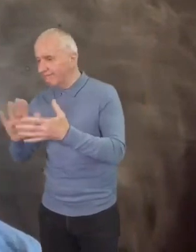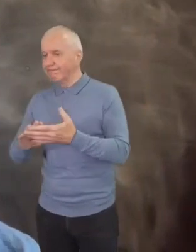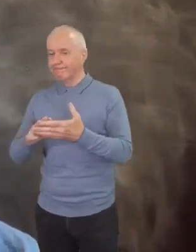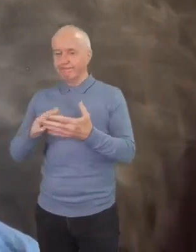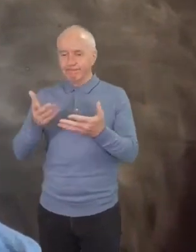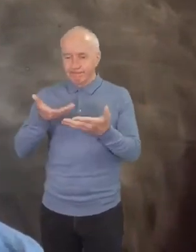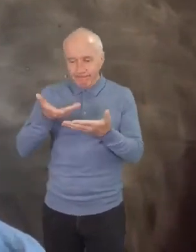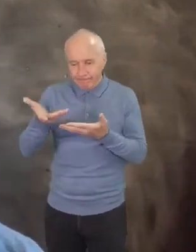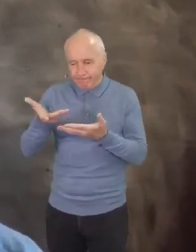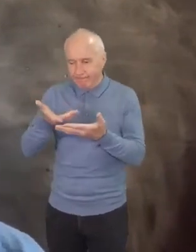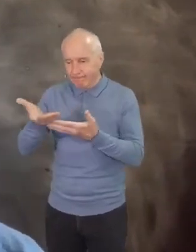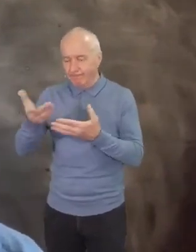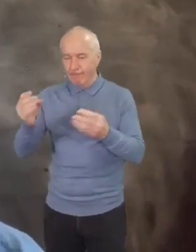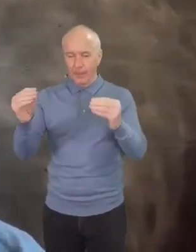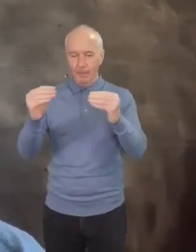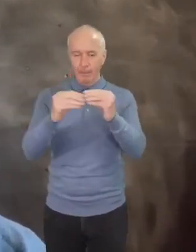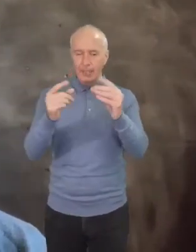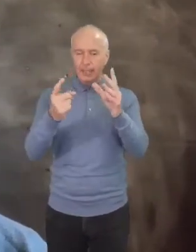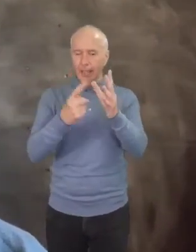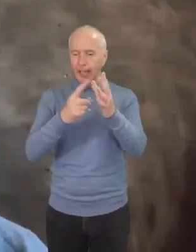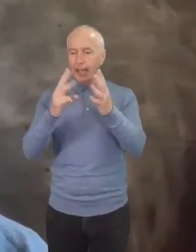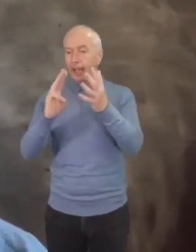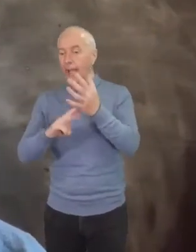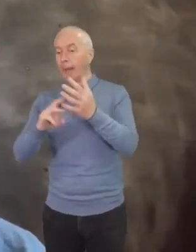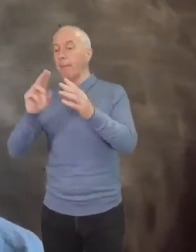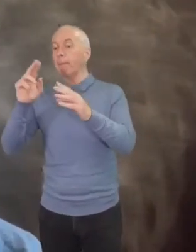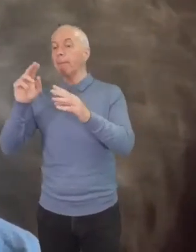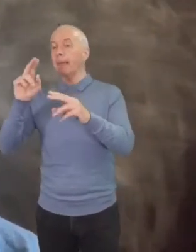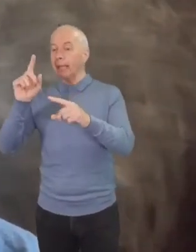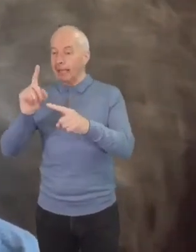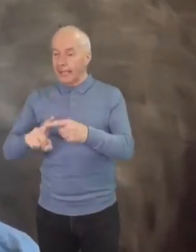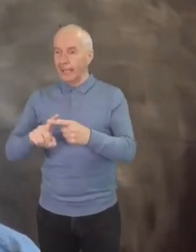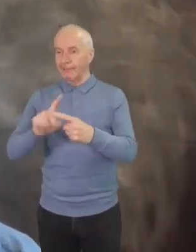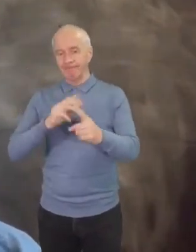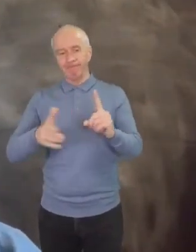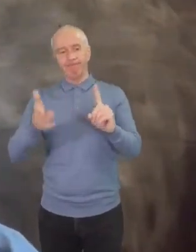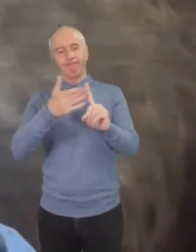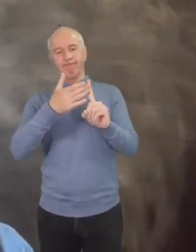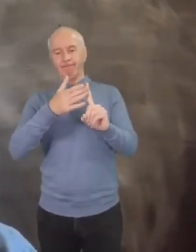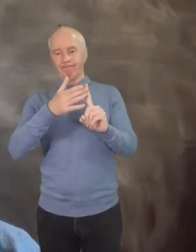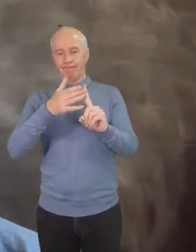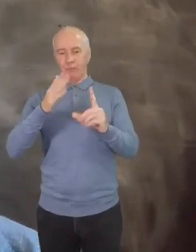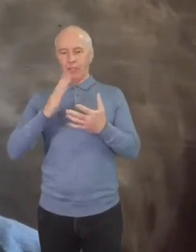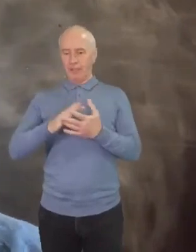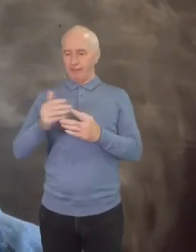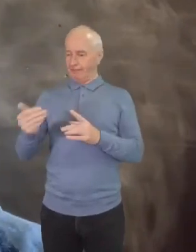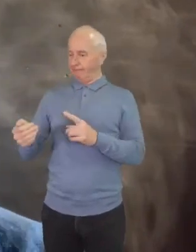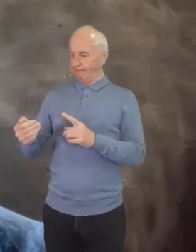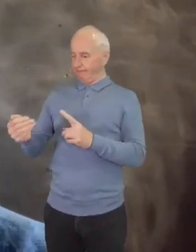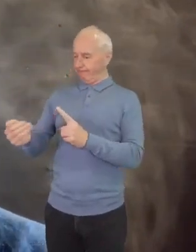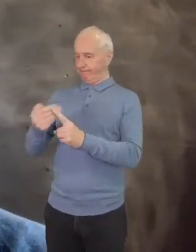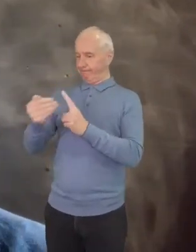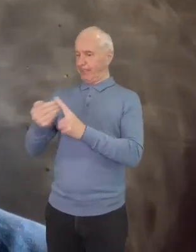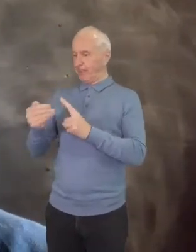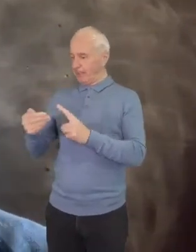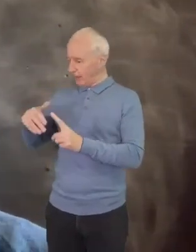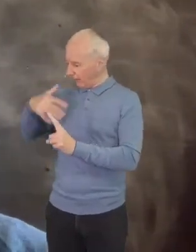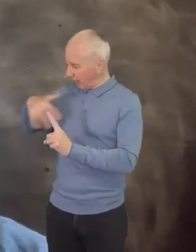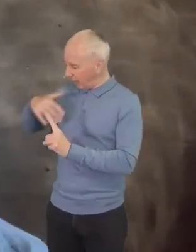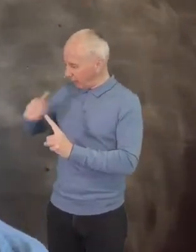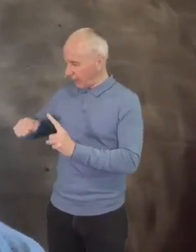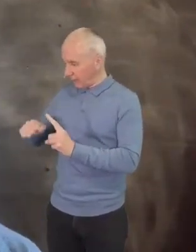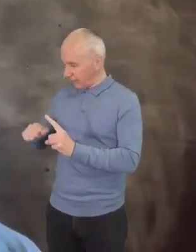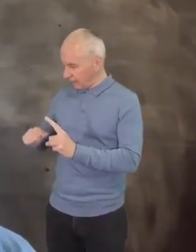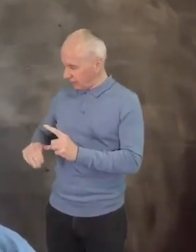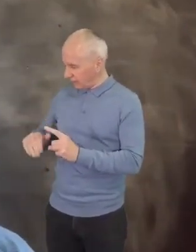the term BAME evolved as a label, which was less about recognizing a range of backgrounds and more about a kind